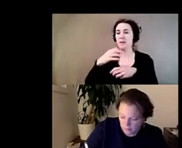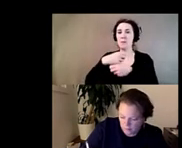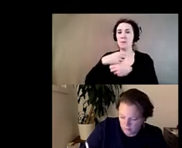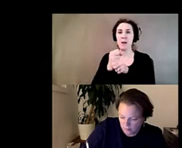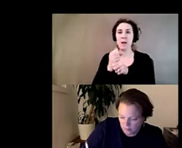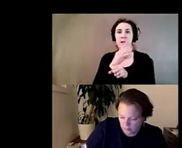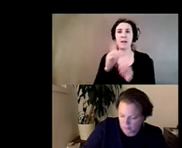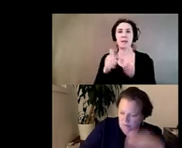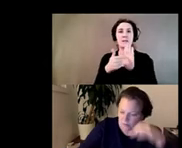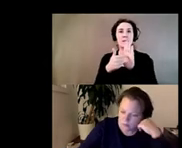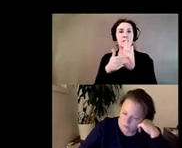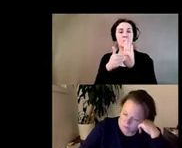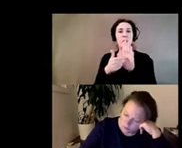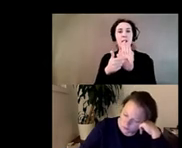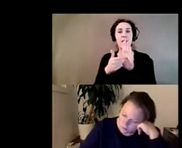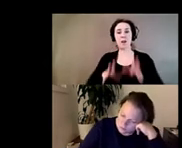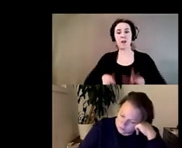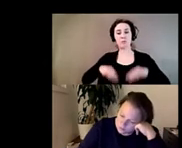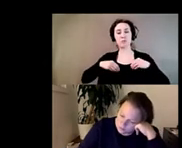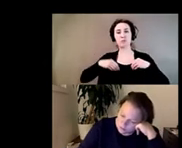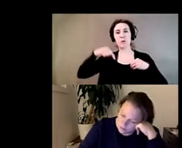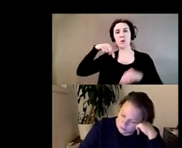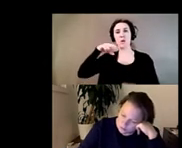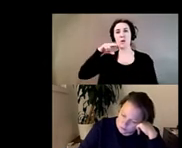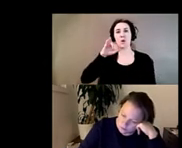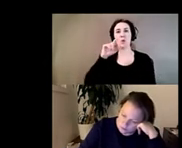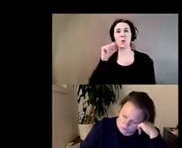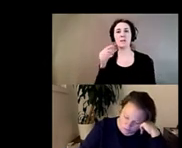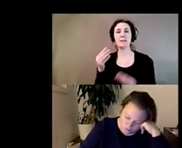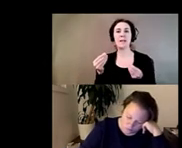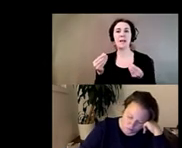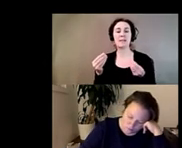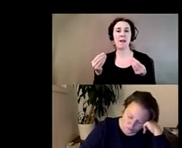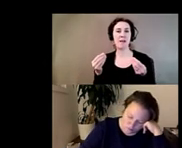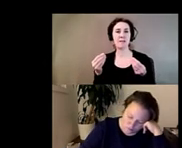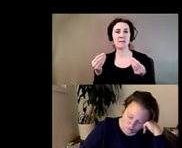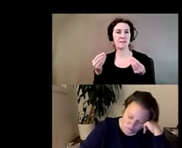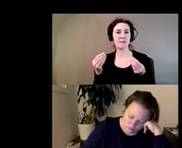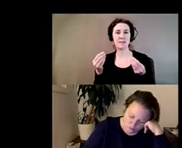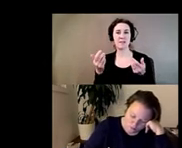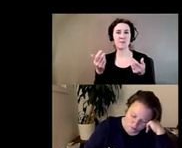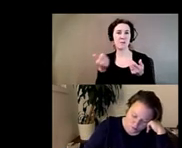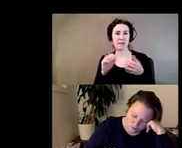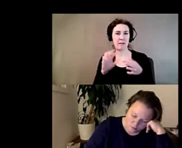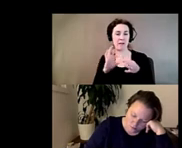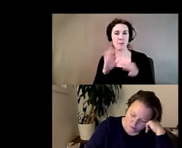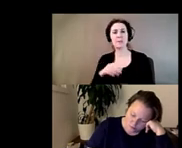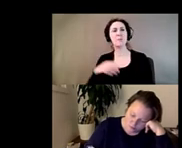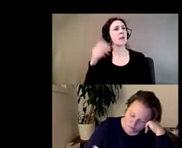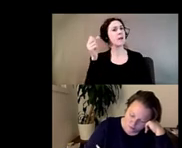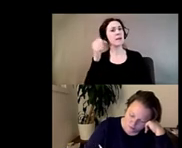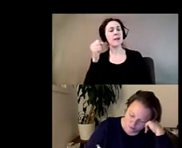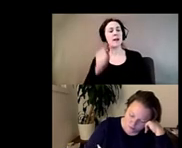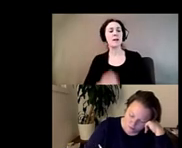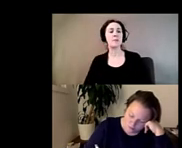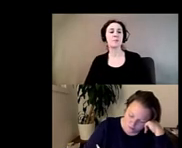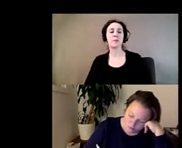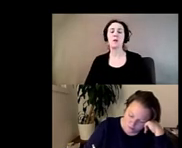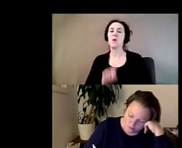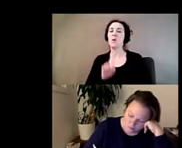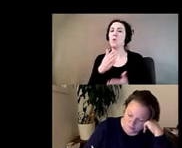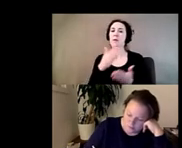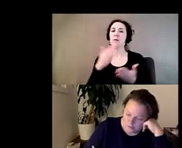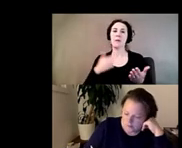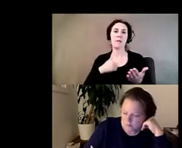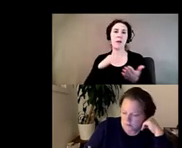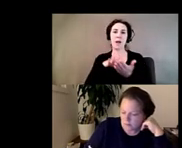um quilt handiwork textiles in in these manners yeah i mean you know one of the things that um i've learned a lot from